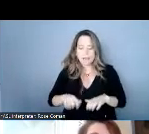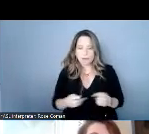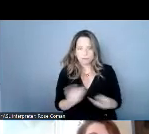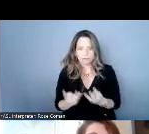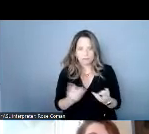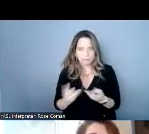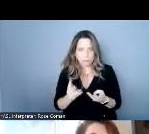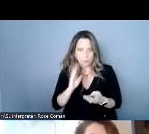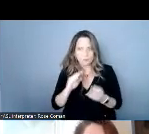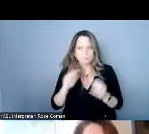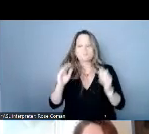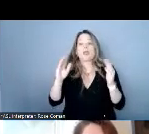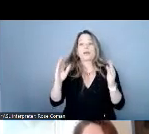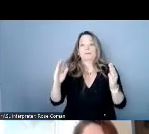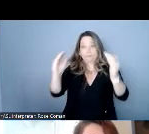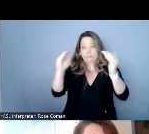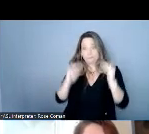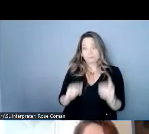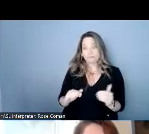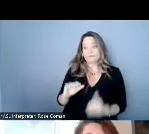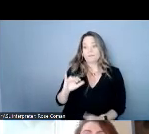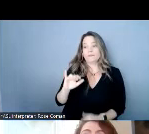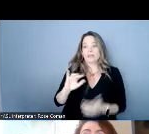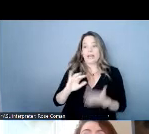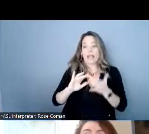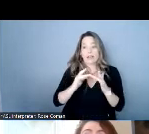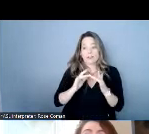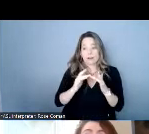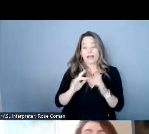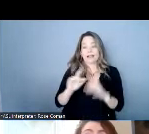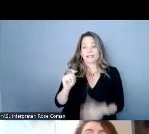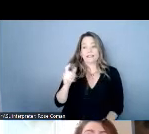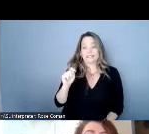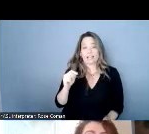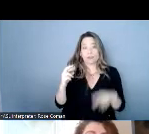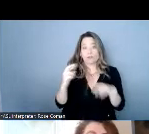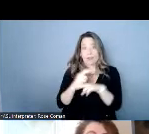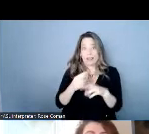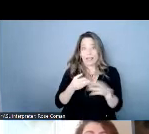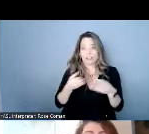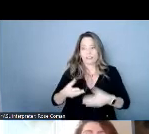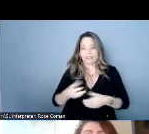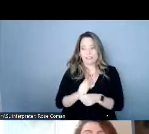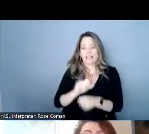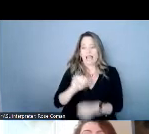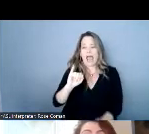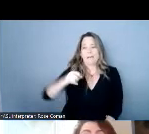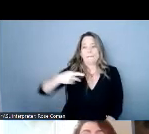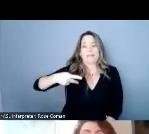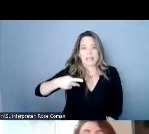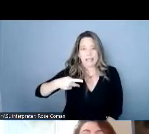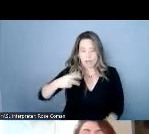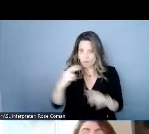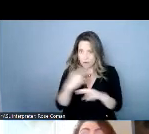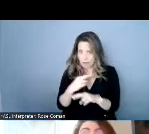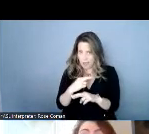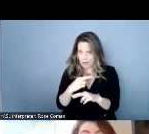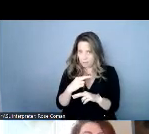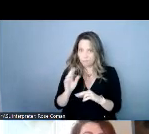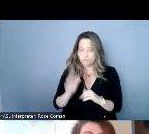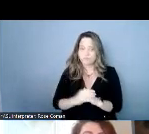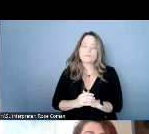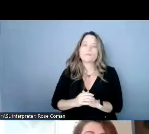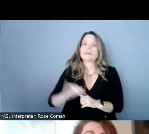have internet text relay services or ip relay so ip relay is